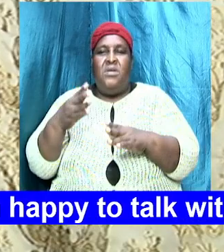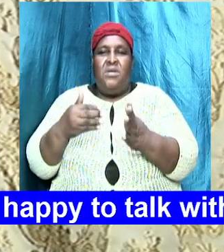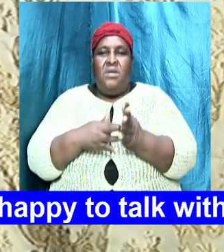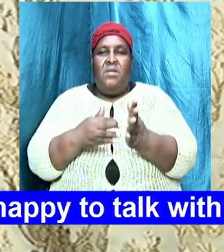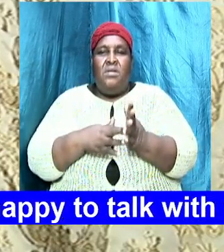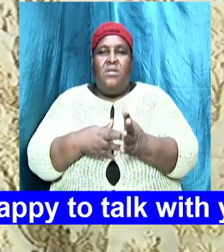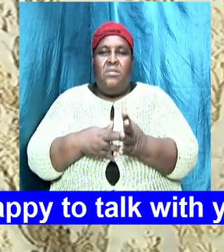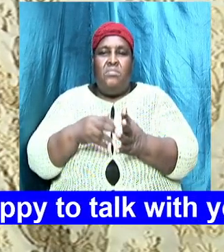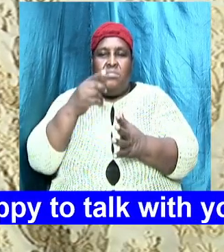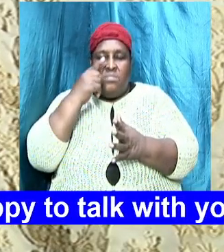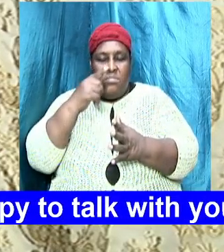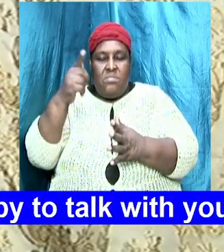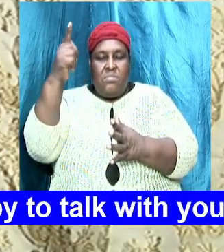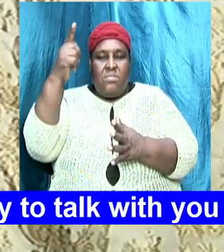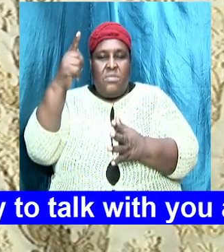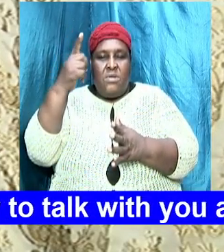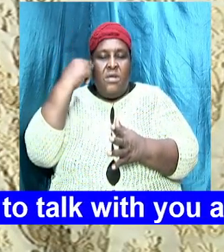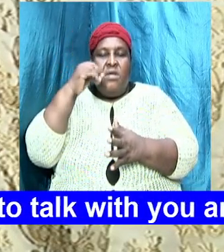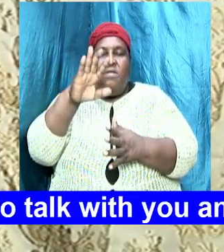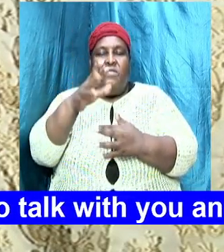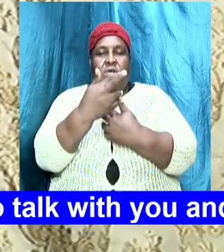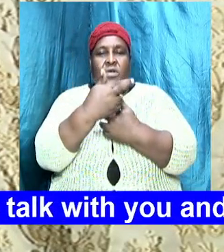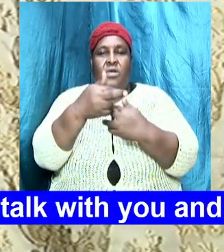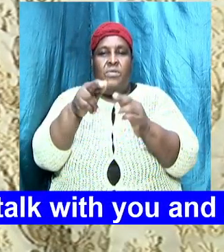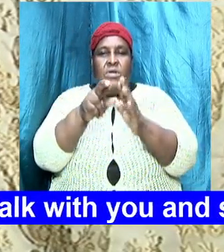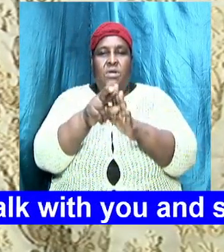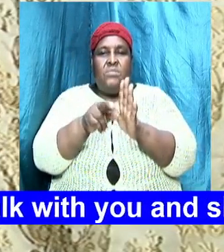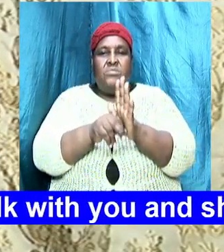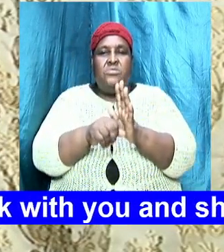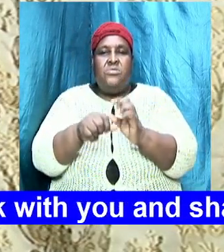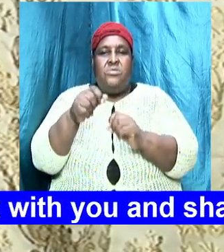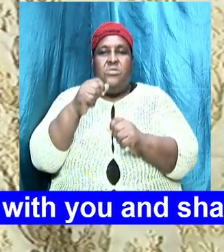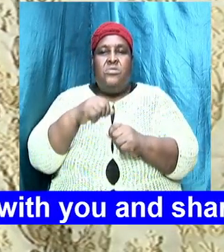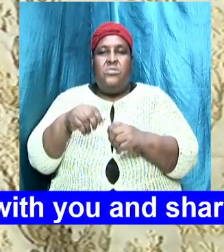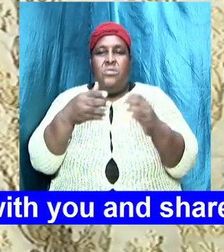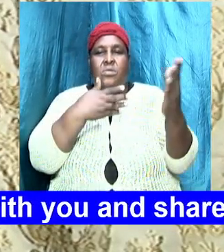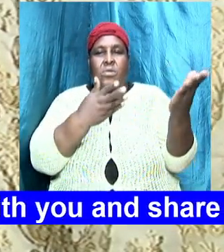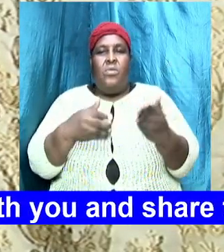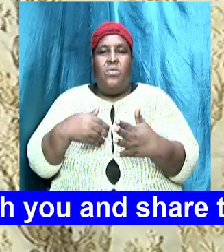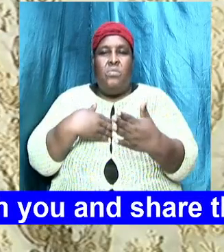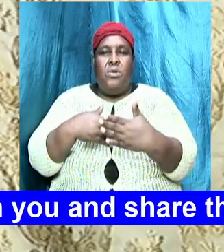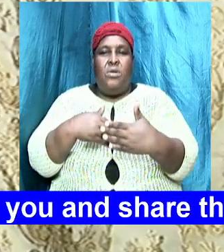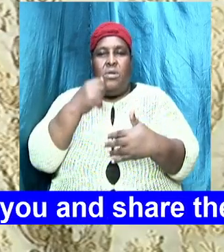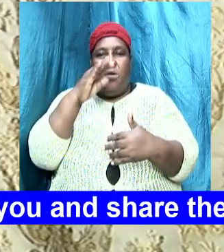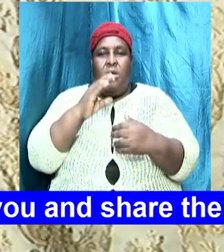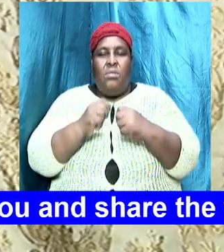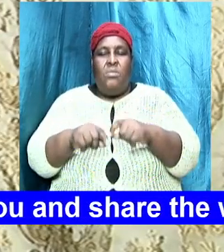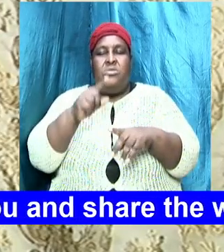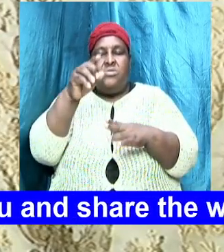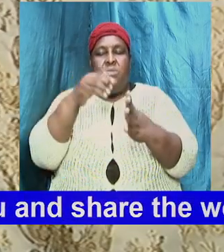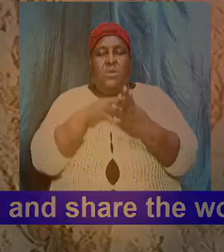here look up for your redemption joy night God bless you again in Jesus name